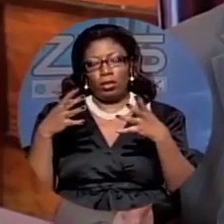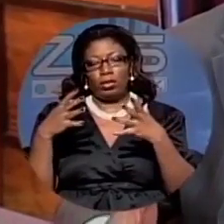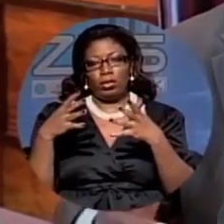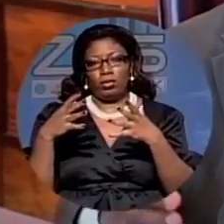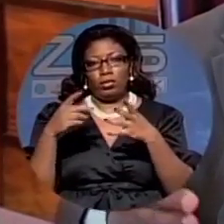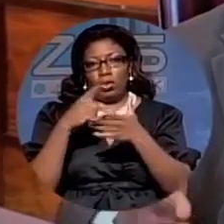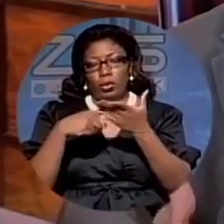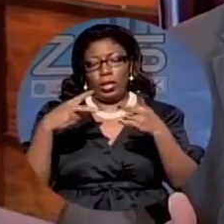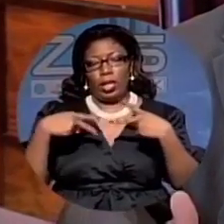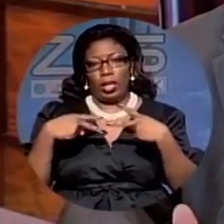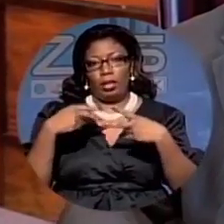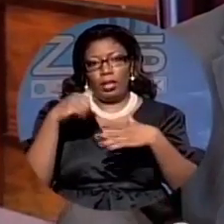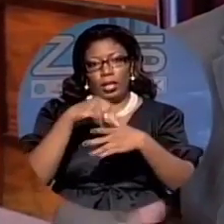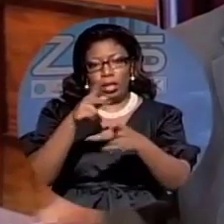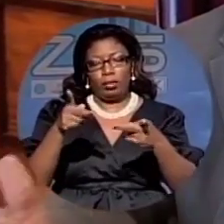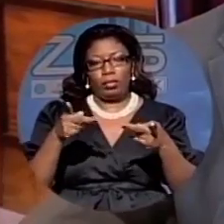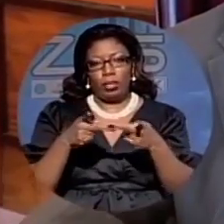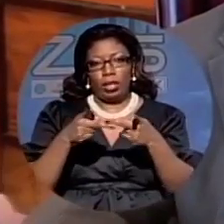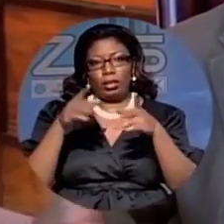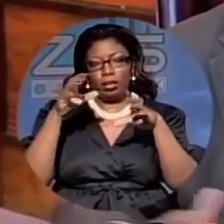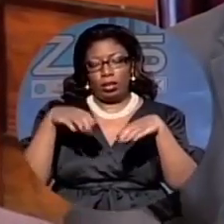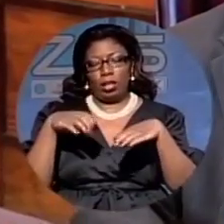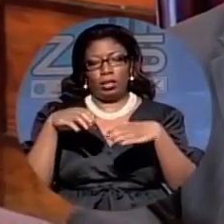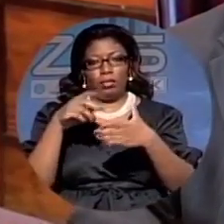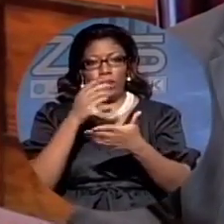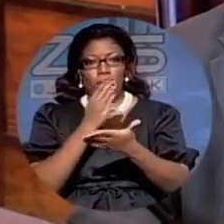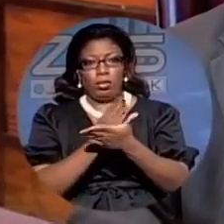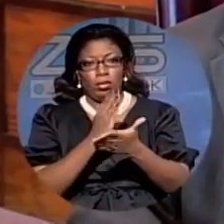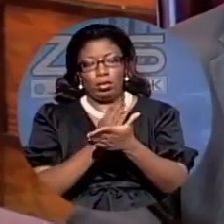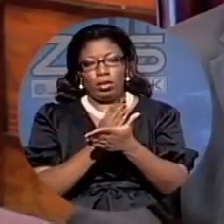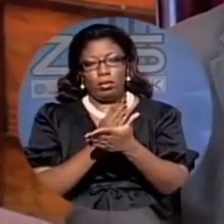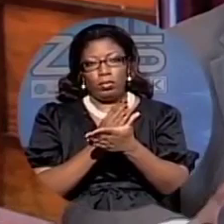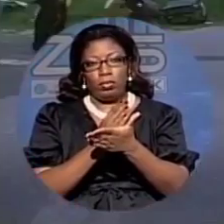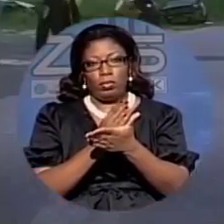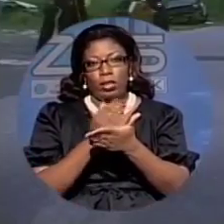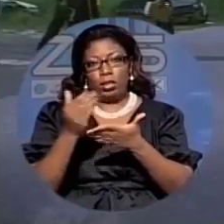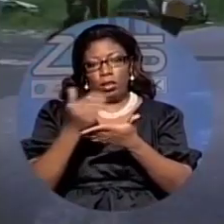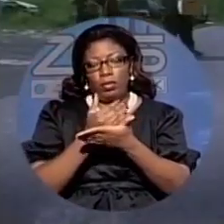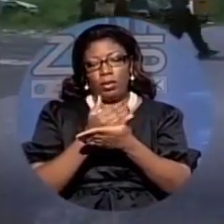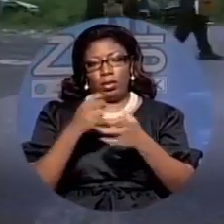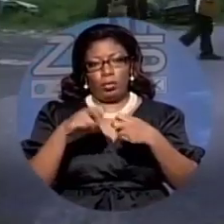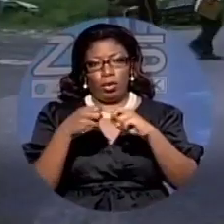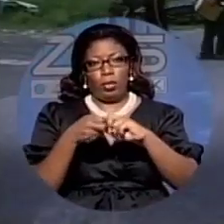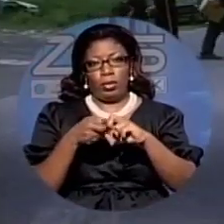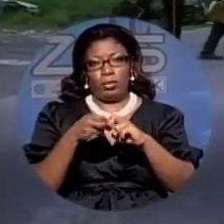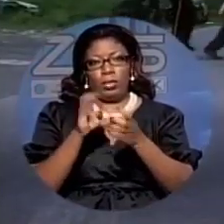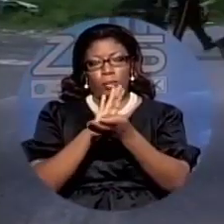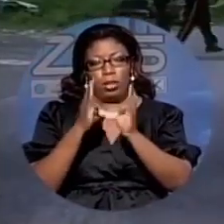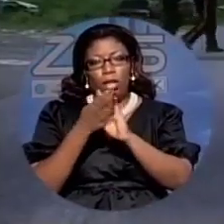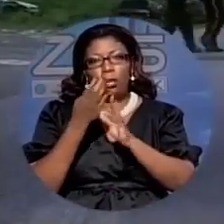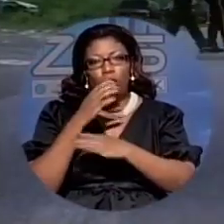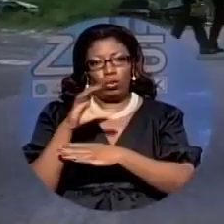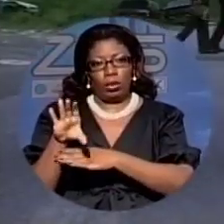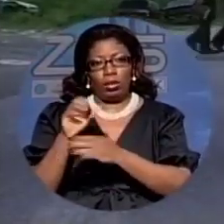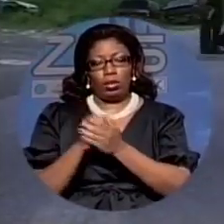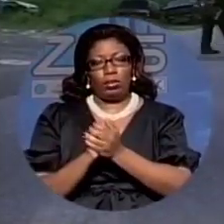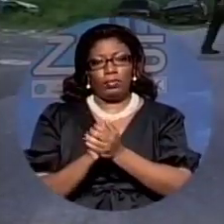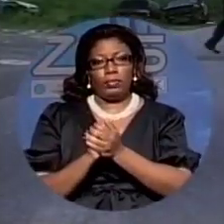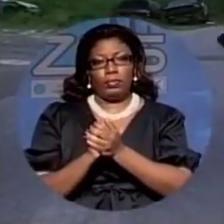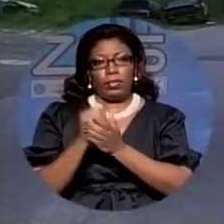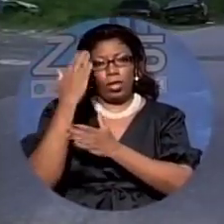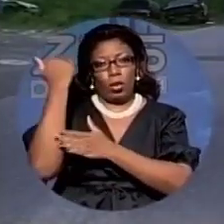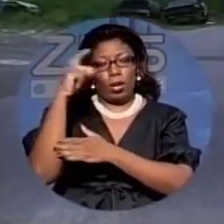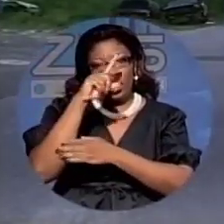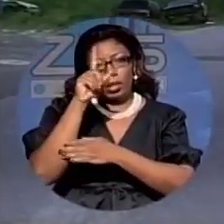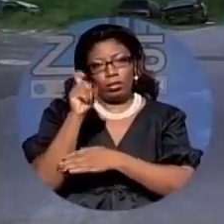have prevented the situation being even worse. So why then do many Bahamians see